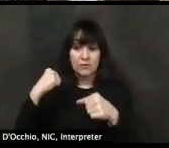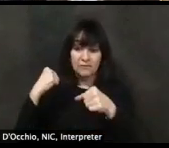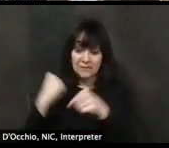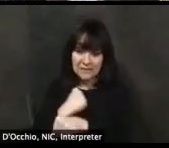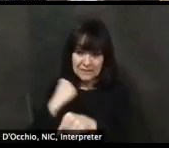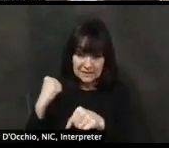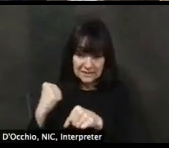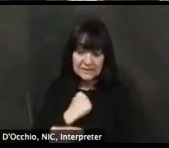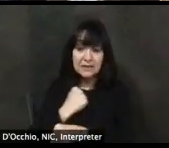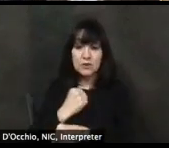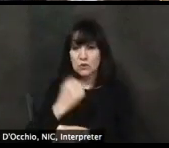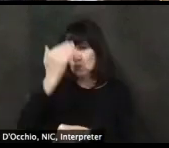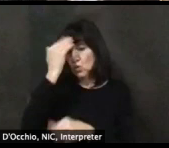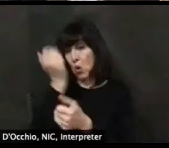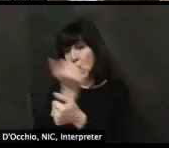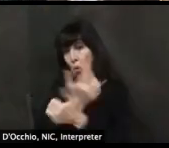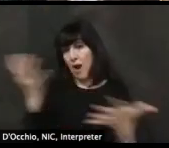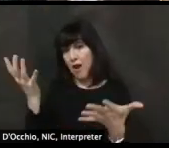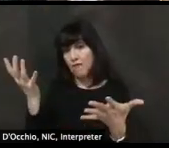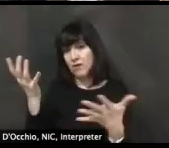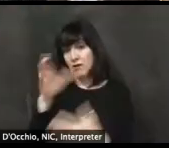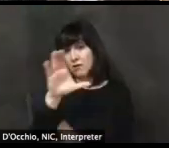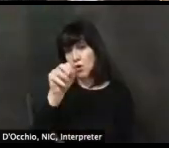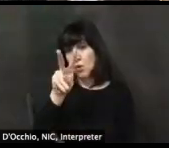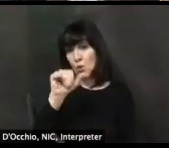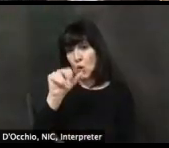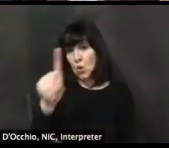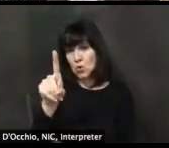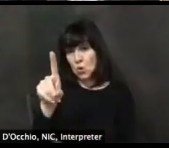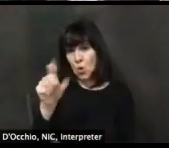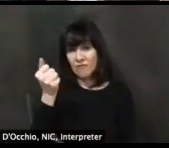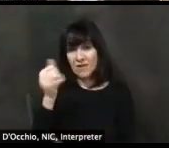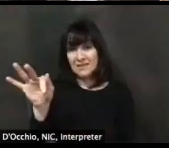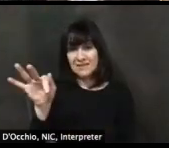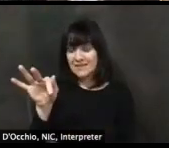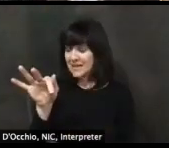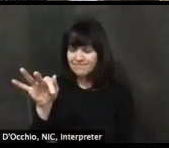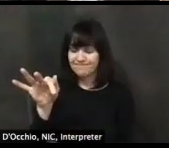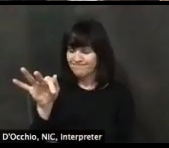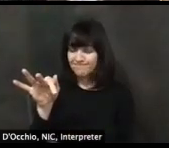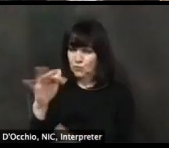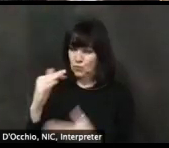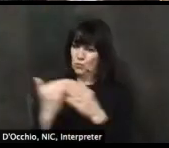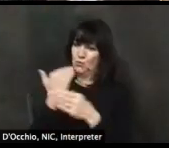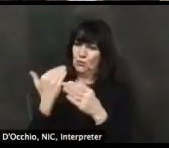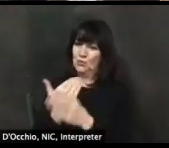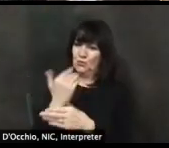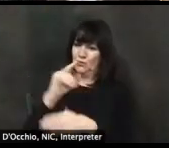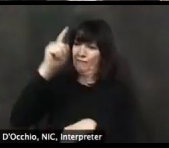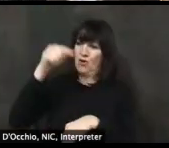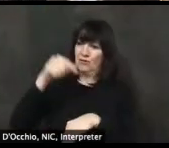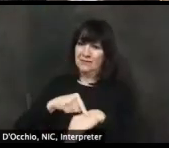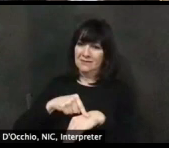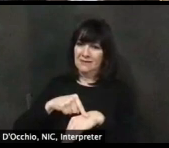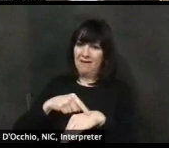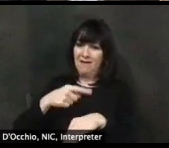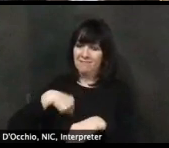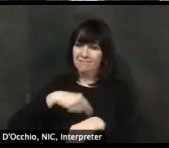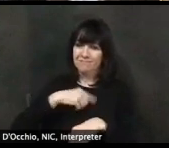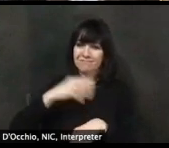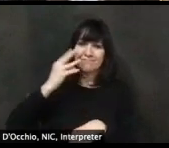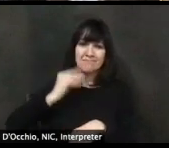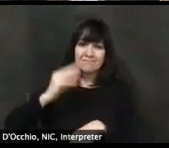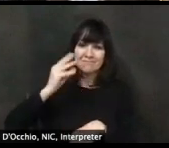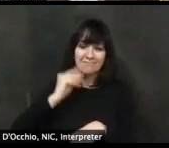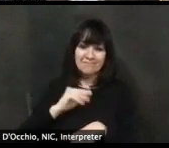around the virus, but, uh, we do encourage individuals until we know more, uh, to really practice those social distancing and hand-washing